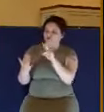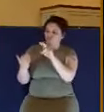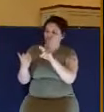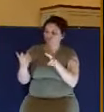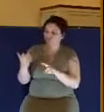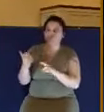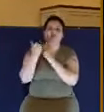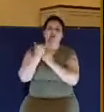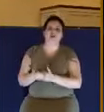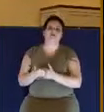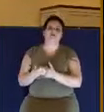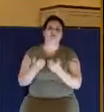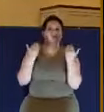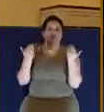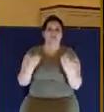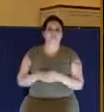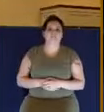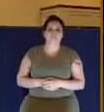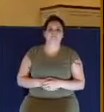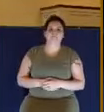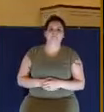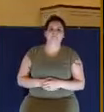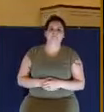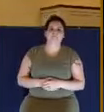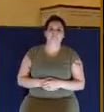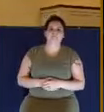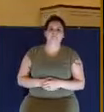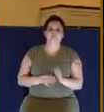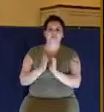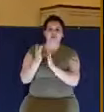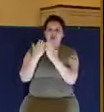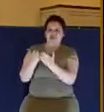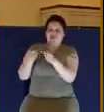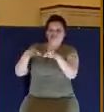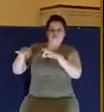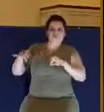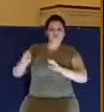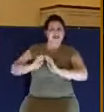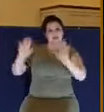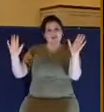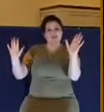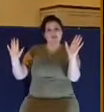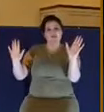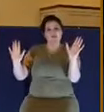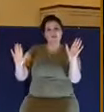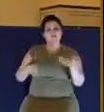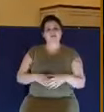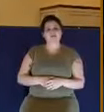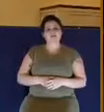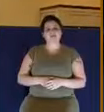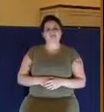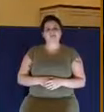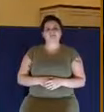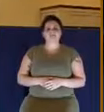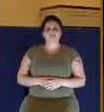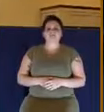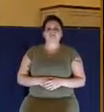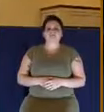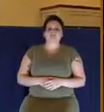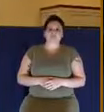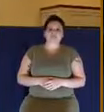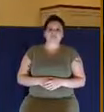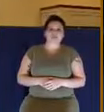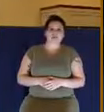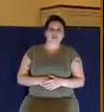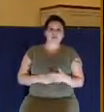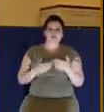obey what the Bible says. We just need to obey what scripture says. If we do that, you'll be just fine. We don't need to